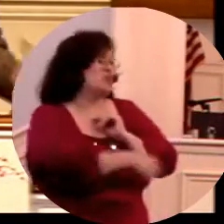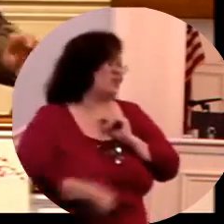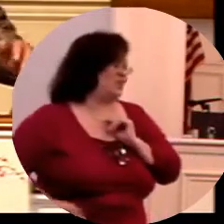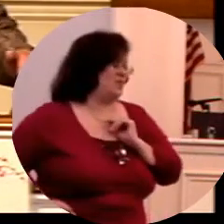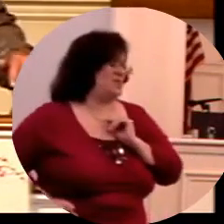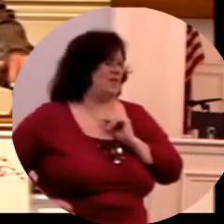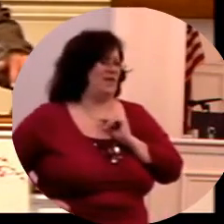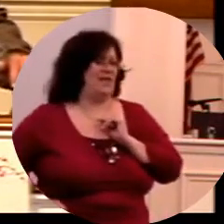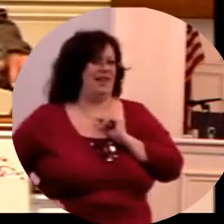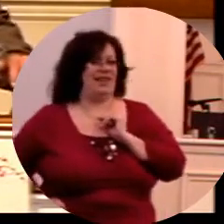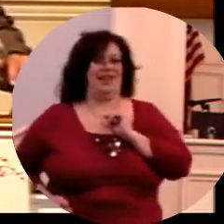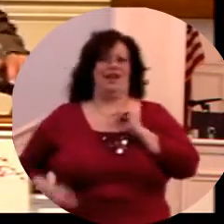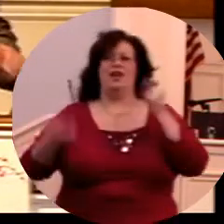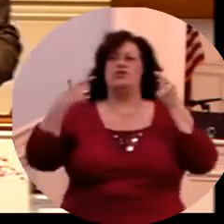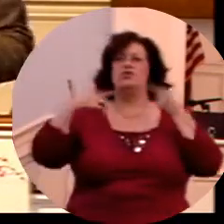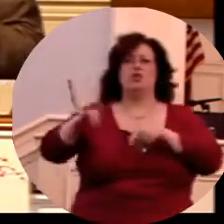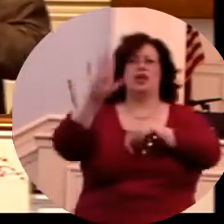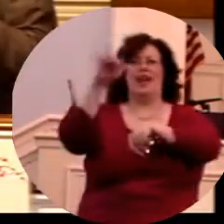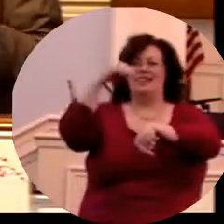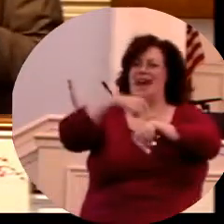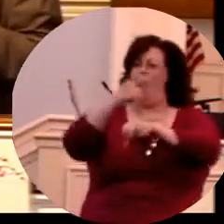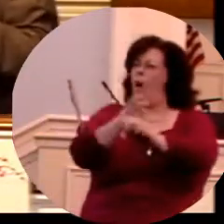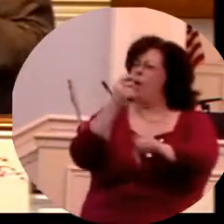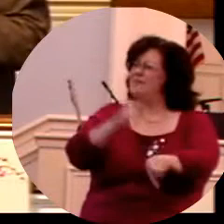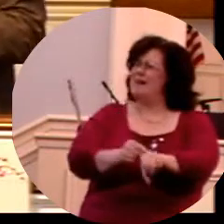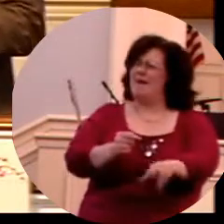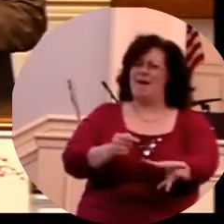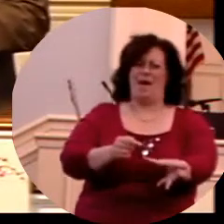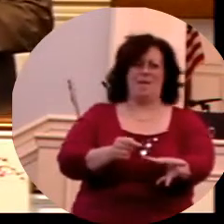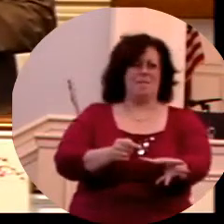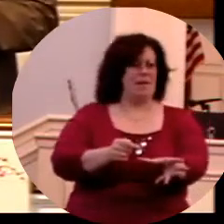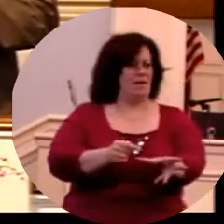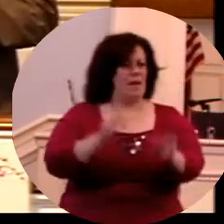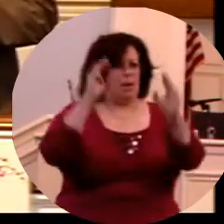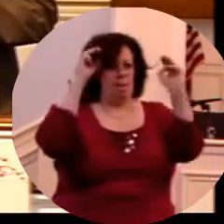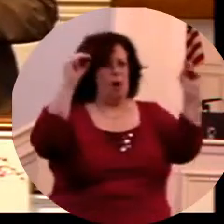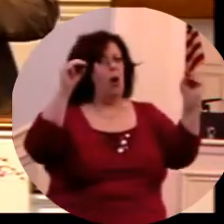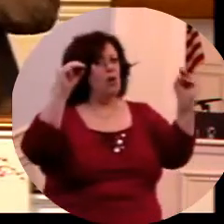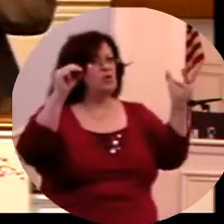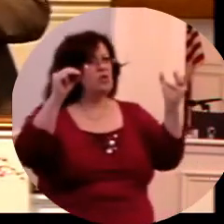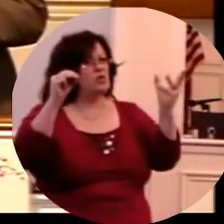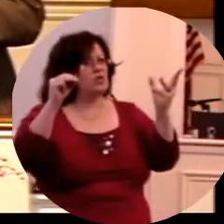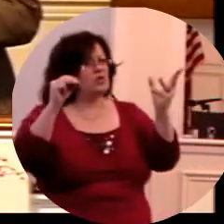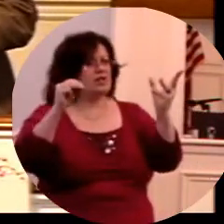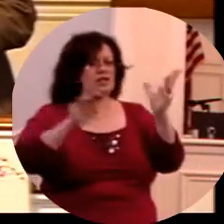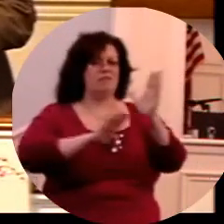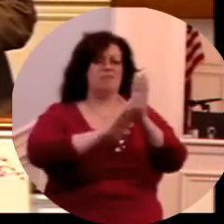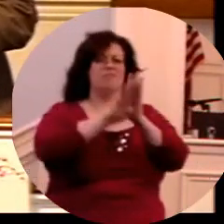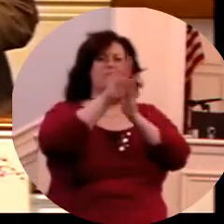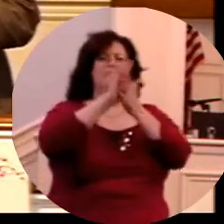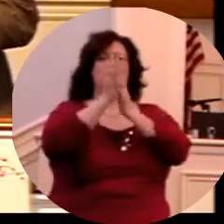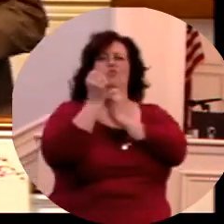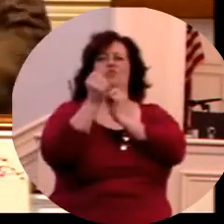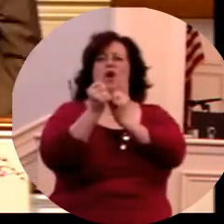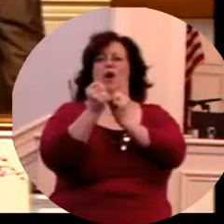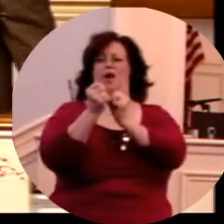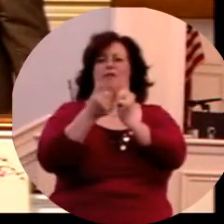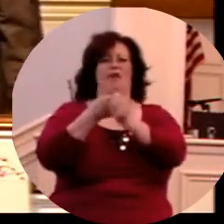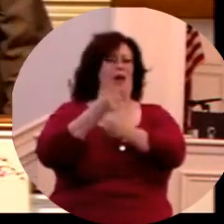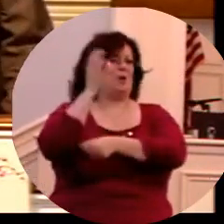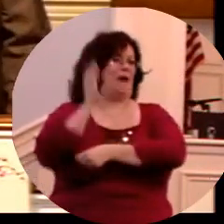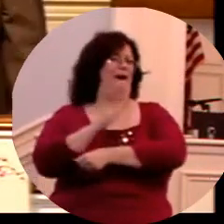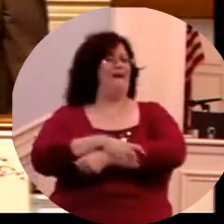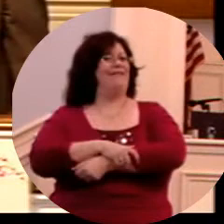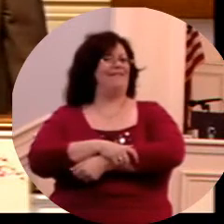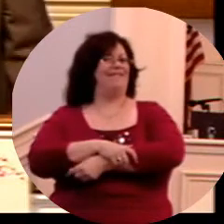God's got something for you. You know what? In the midst of those days, that instruction produced tremendous freedom.